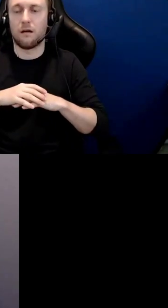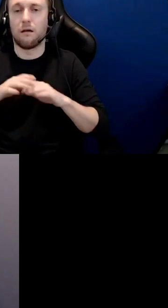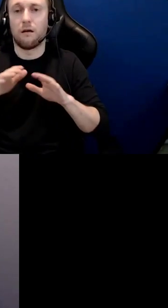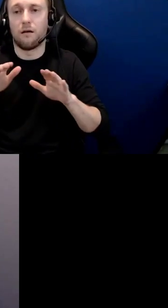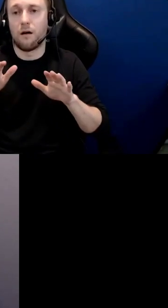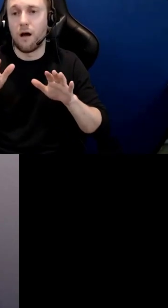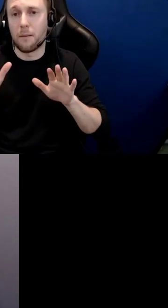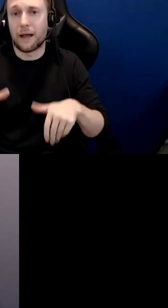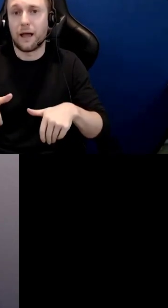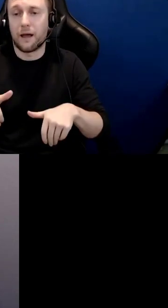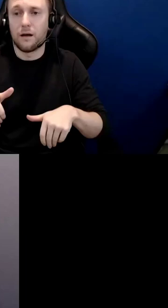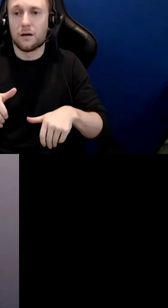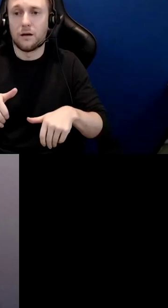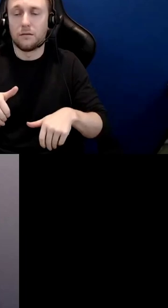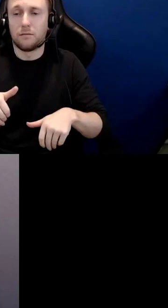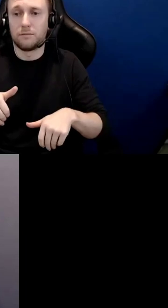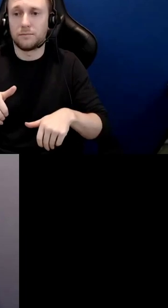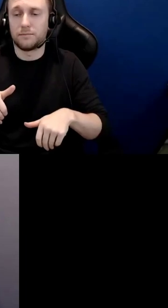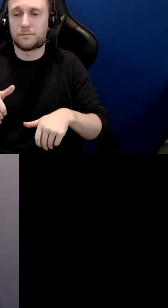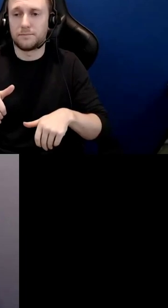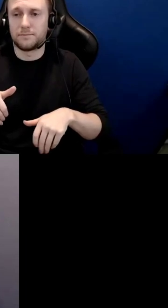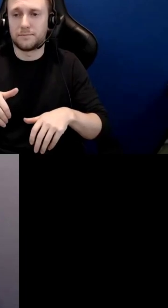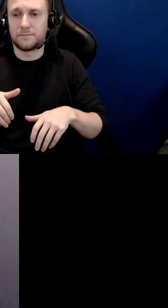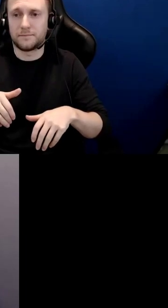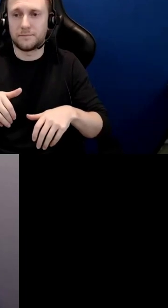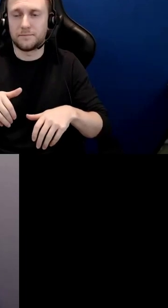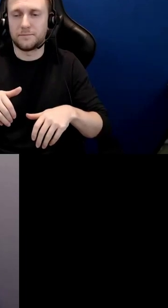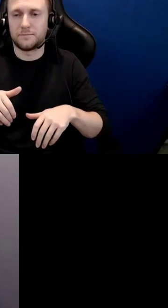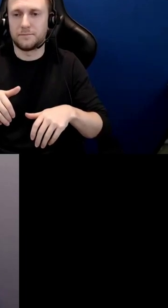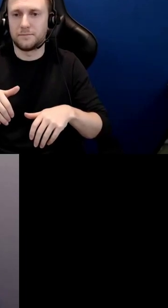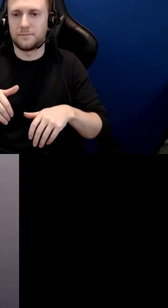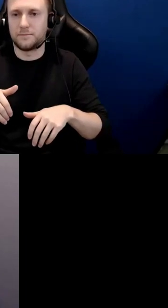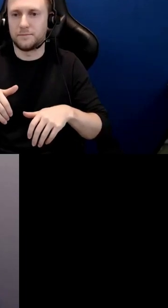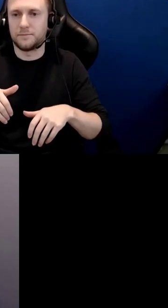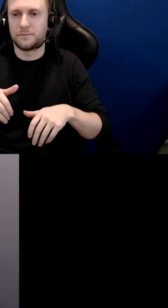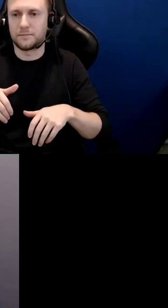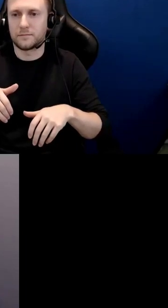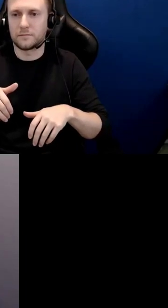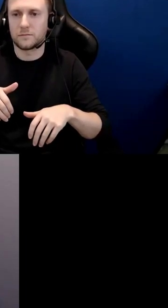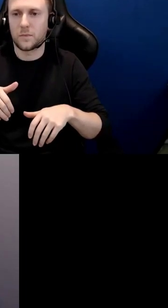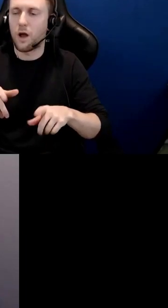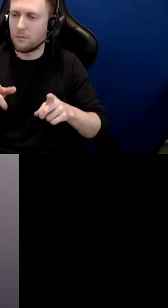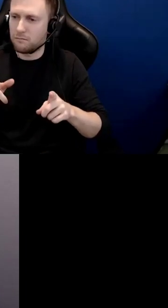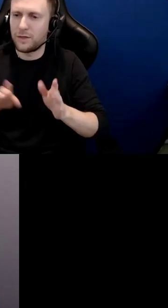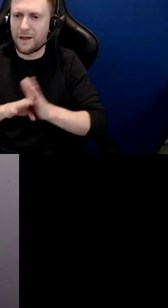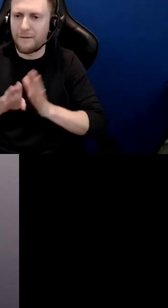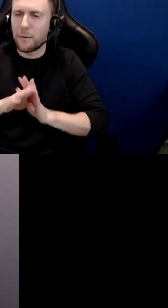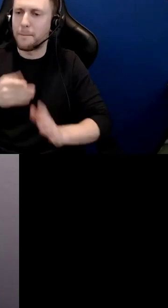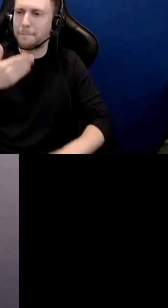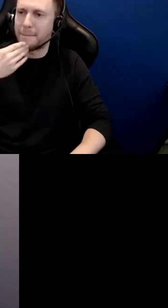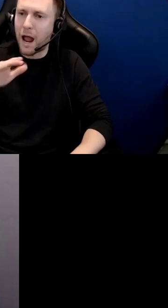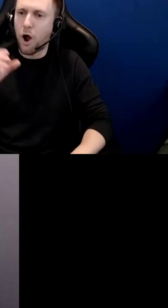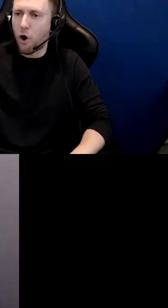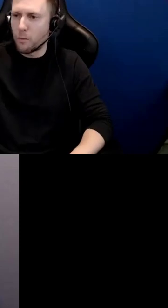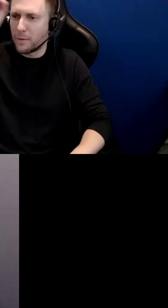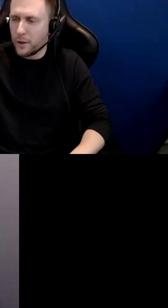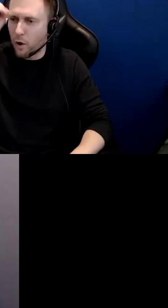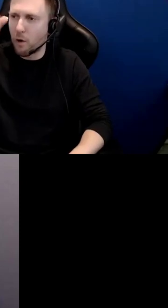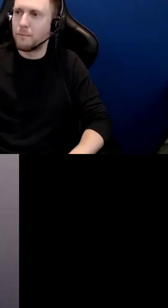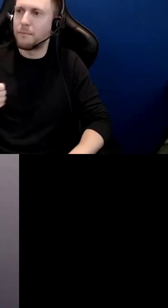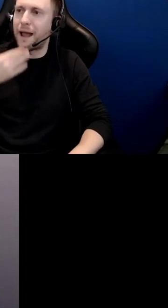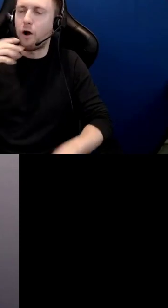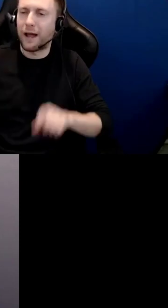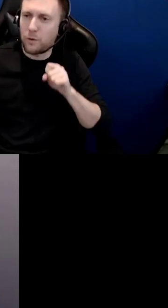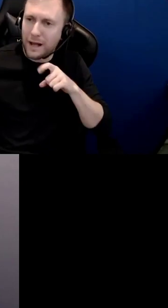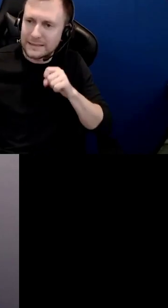mind as you mentioned we will be coming back together uh soon uh and in order to uh